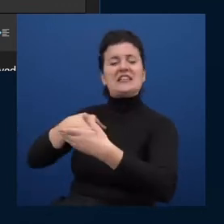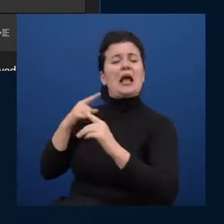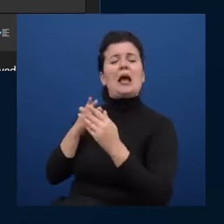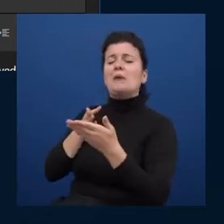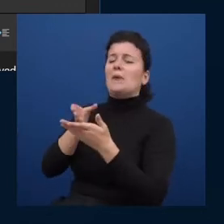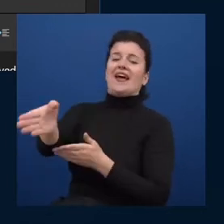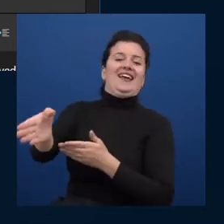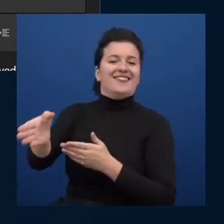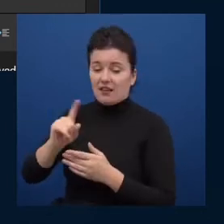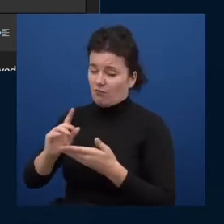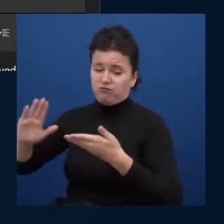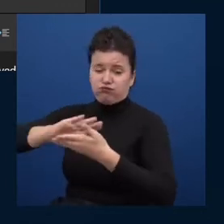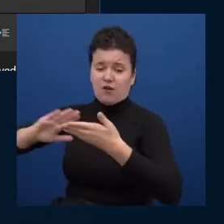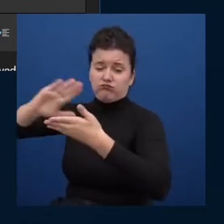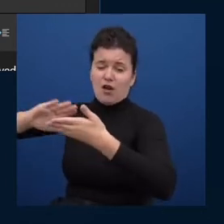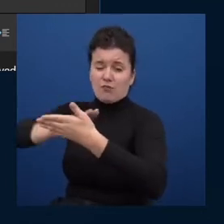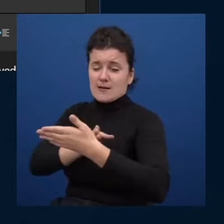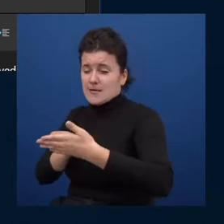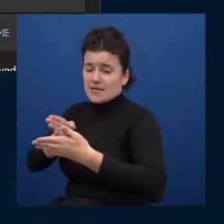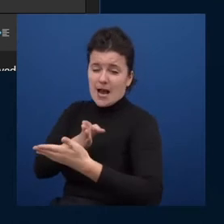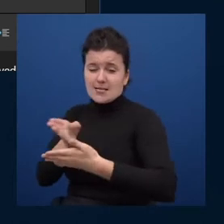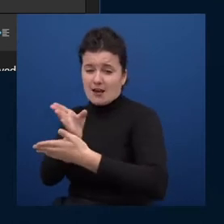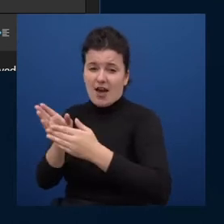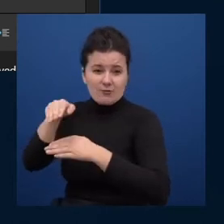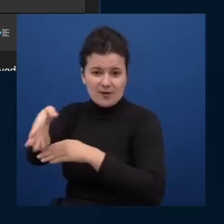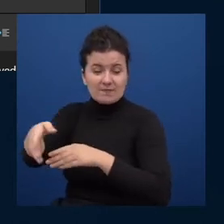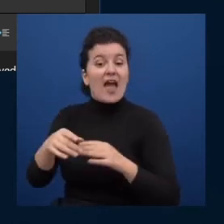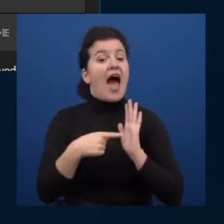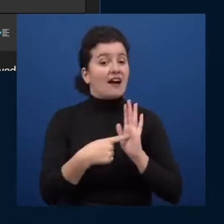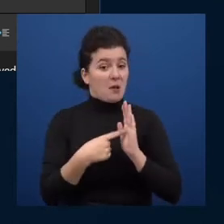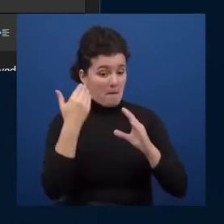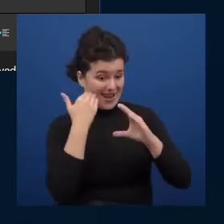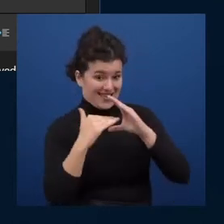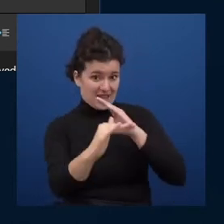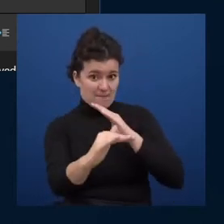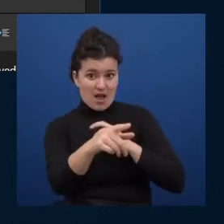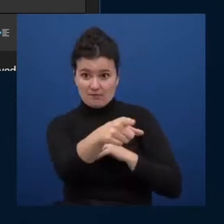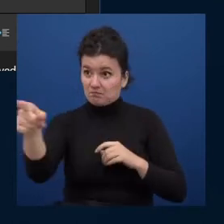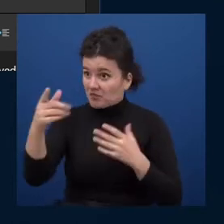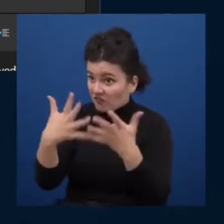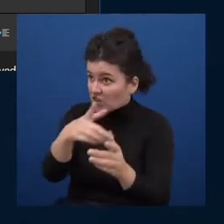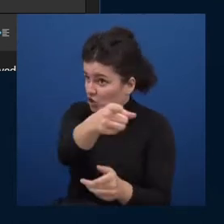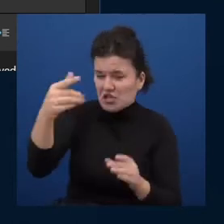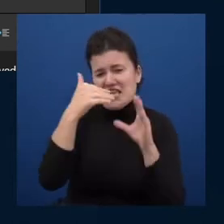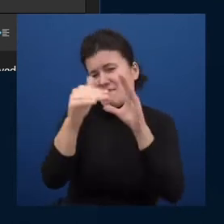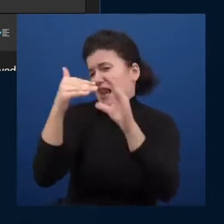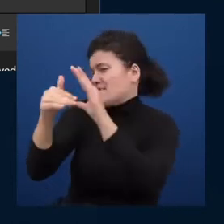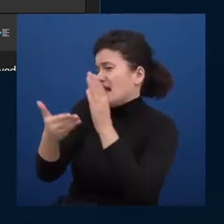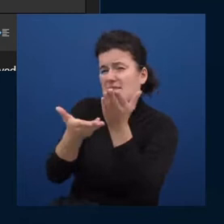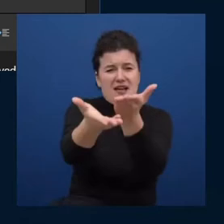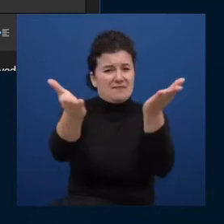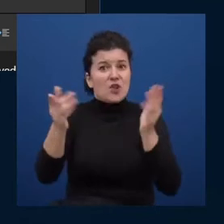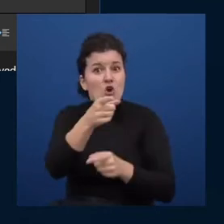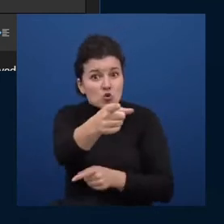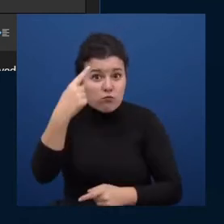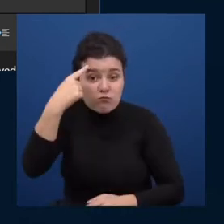send email a lot we've all sent an email before but we don't think about it when was the last time you or anyone else really kind